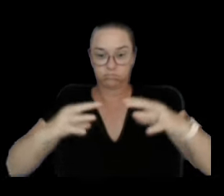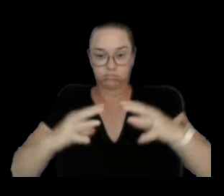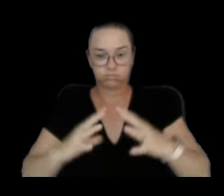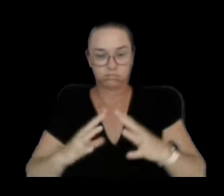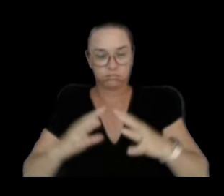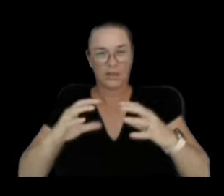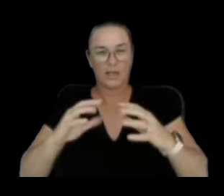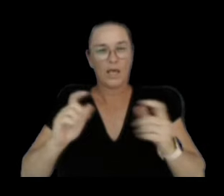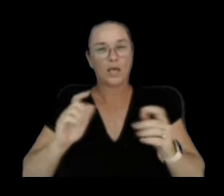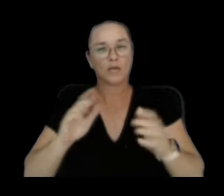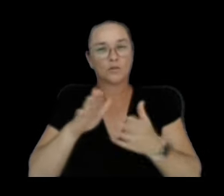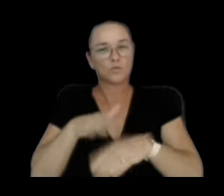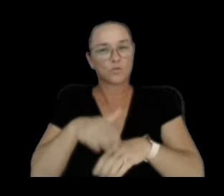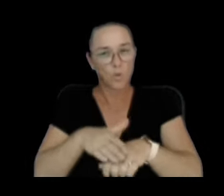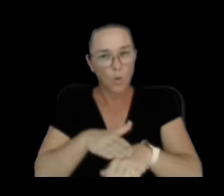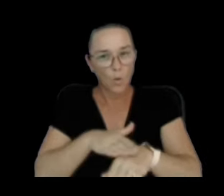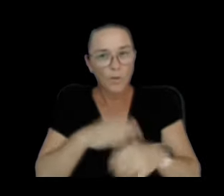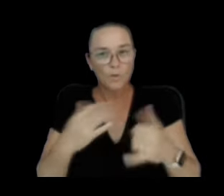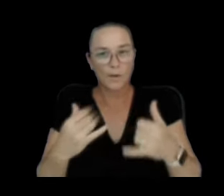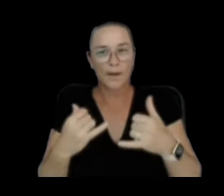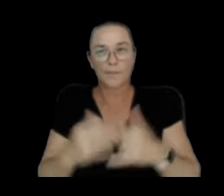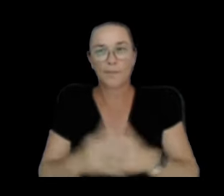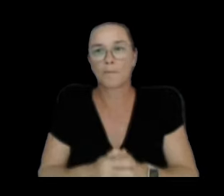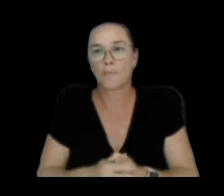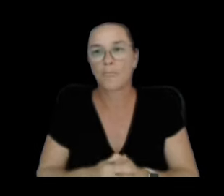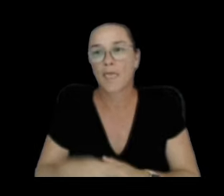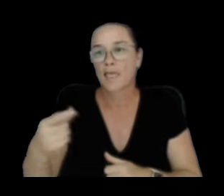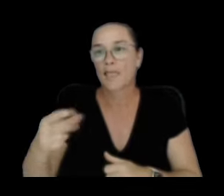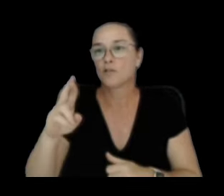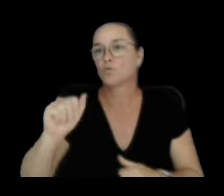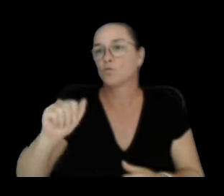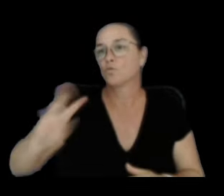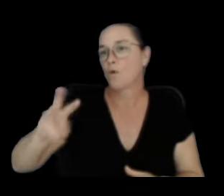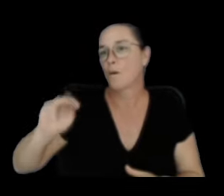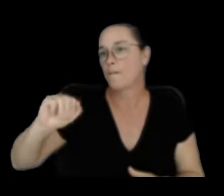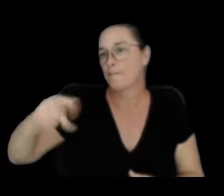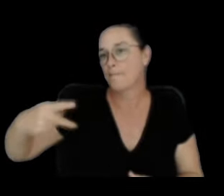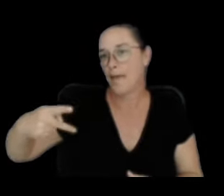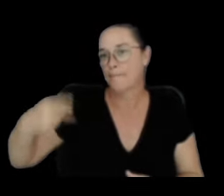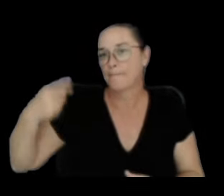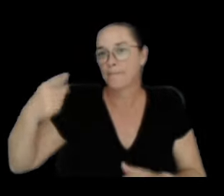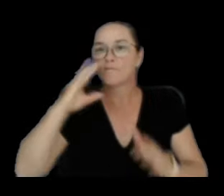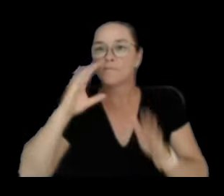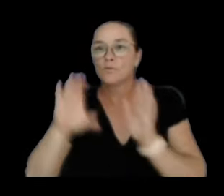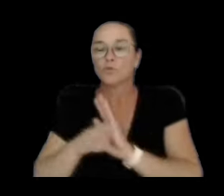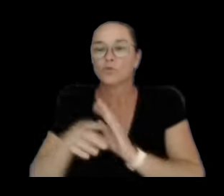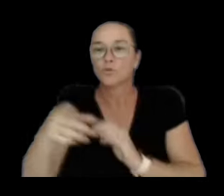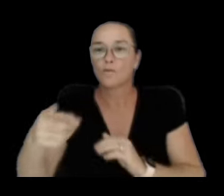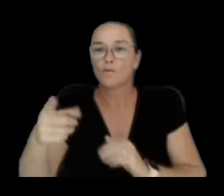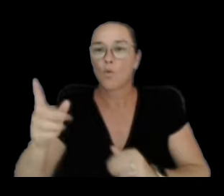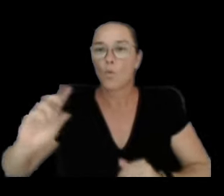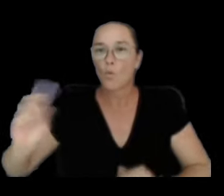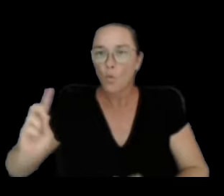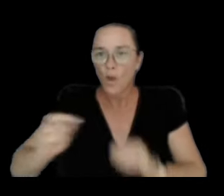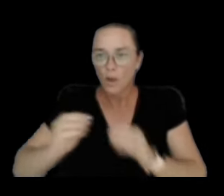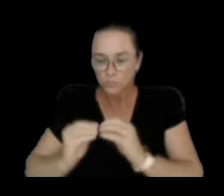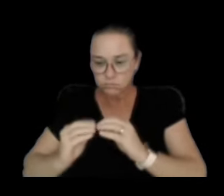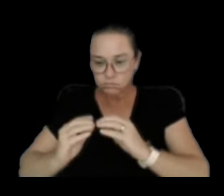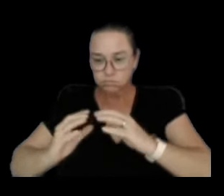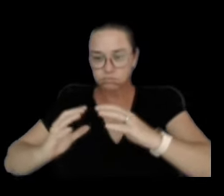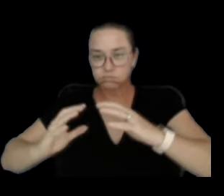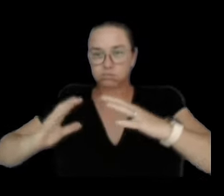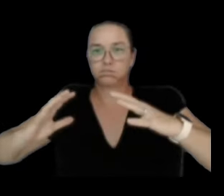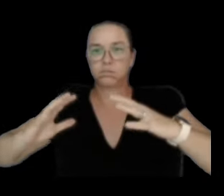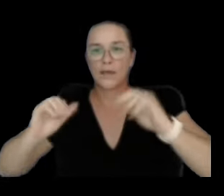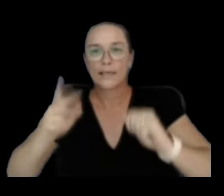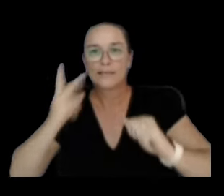guys this raw map of the radar imagery of where the ground is swelling. And you can